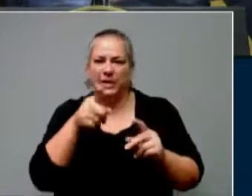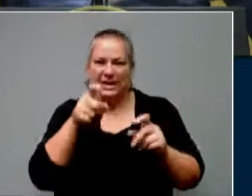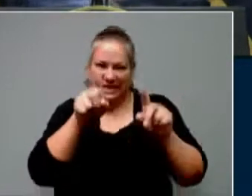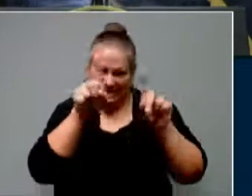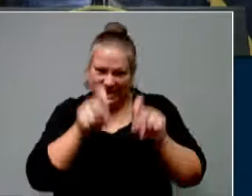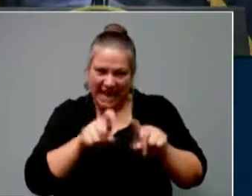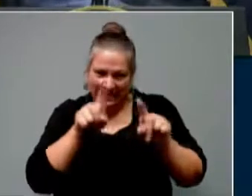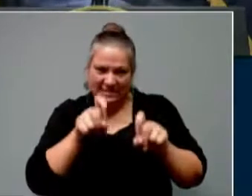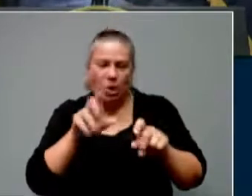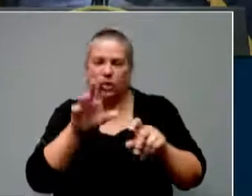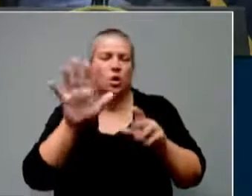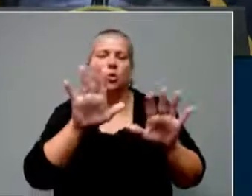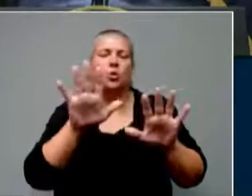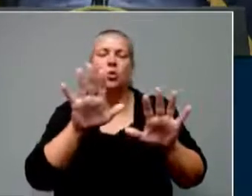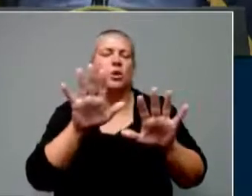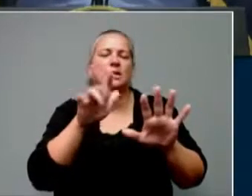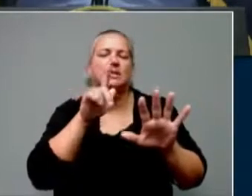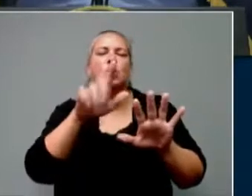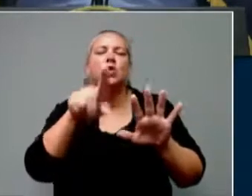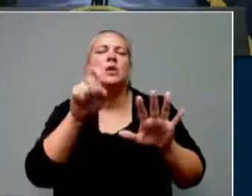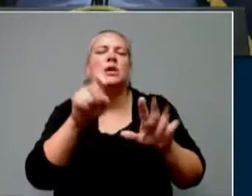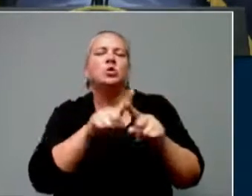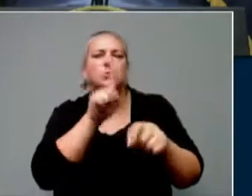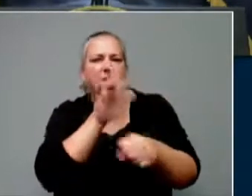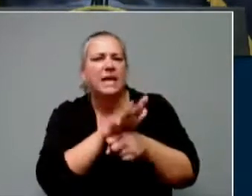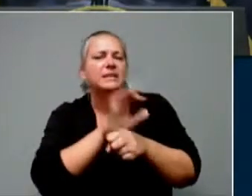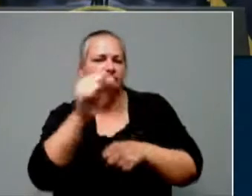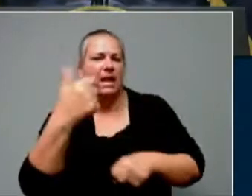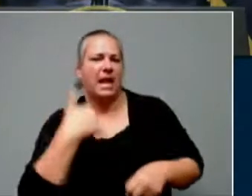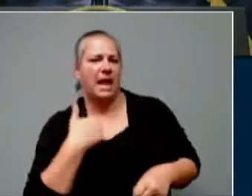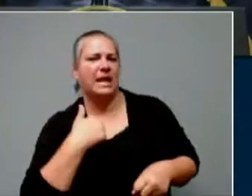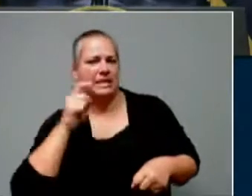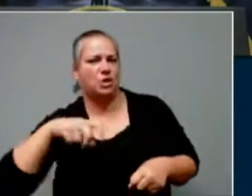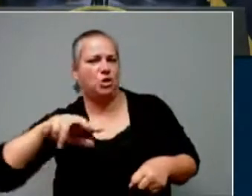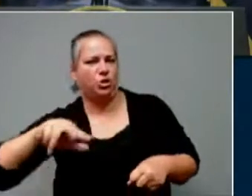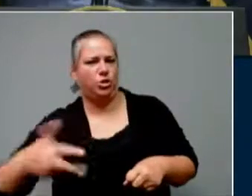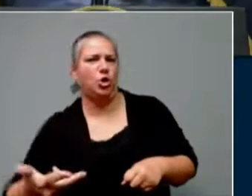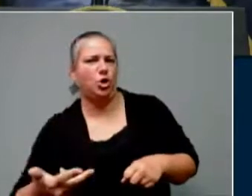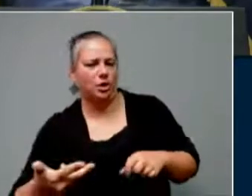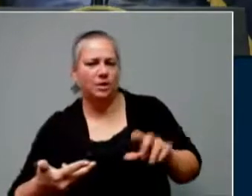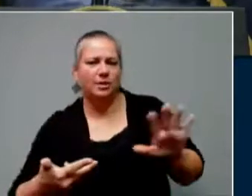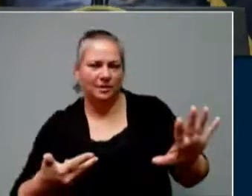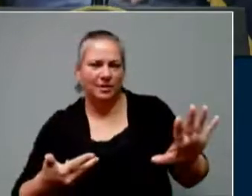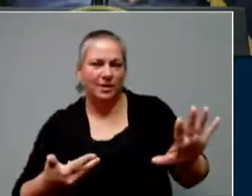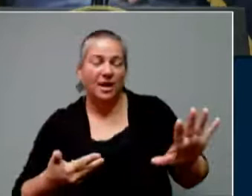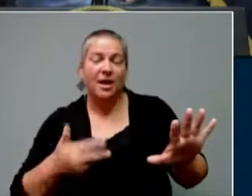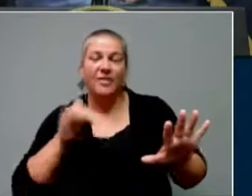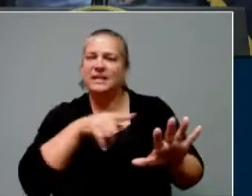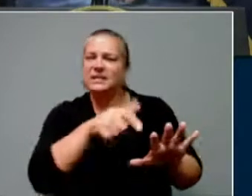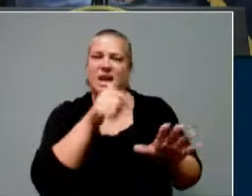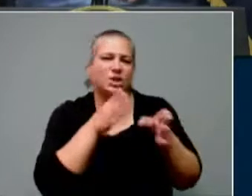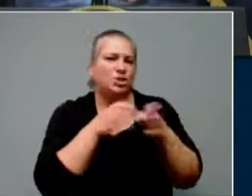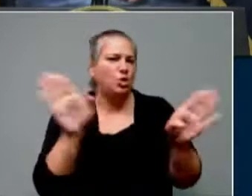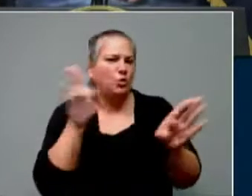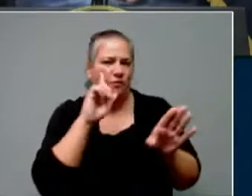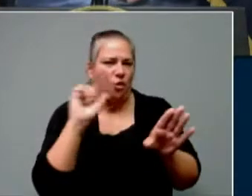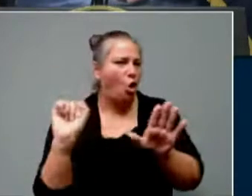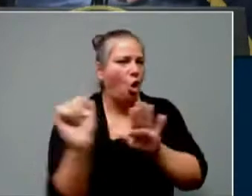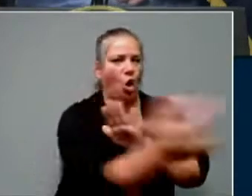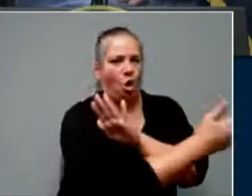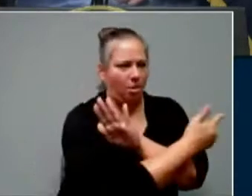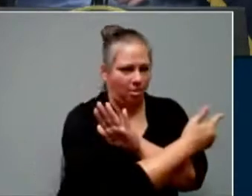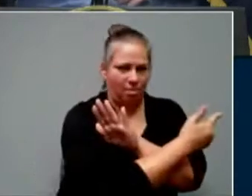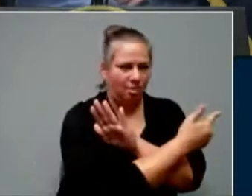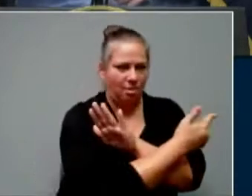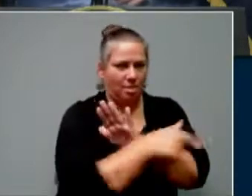and get this. Now this is not a general purpose booster dose for all the rest of us. Currently, the evidence does not yet say